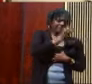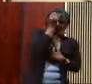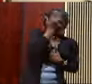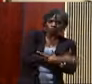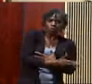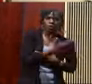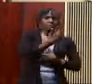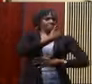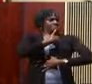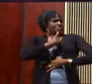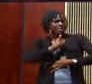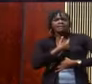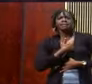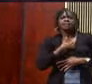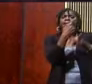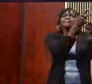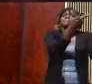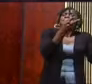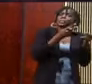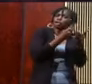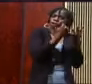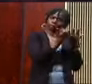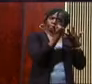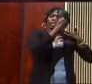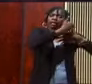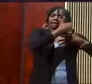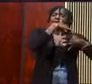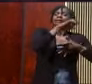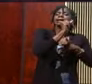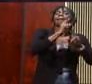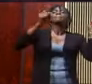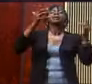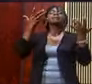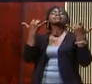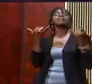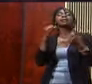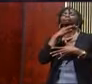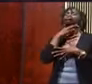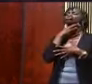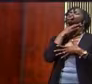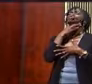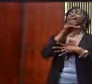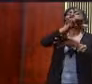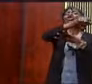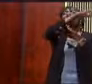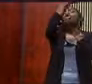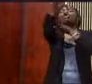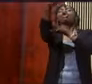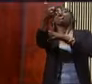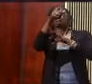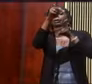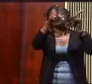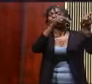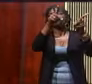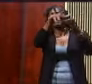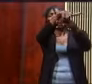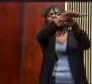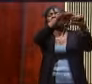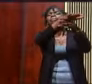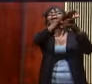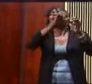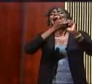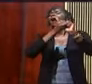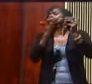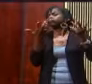says I am in a position of privilege, but I want to know how my people are doing. I'm not going to protect